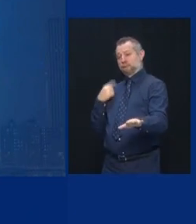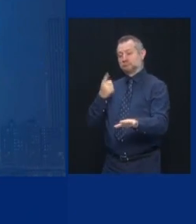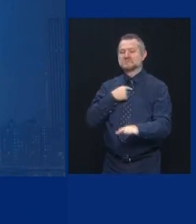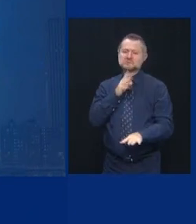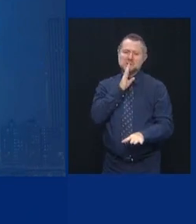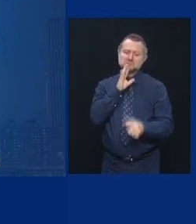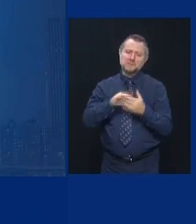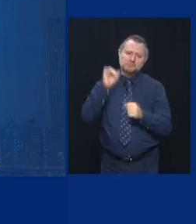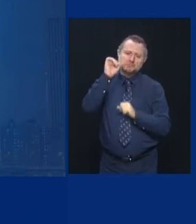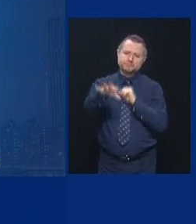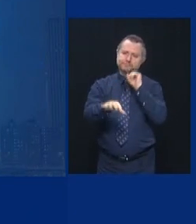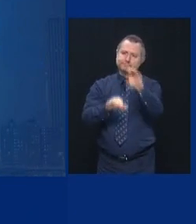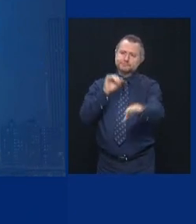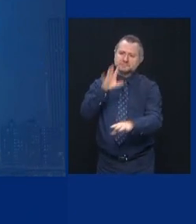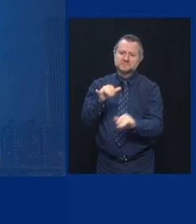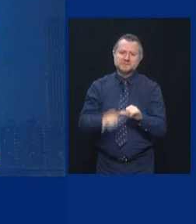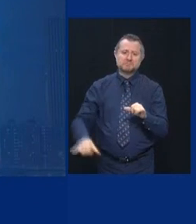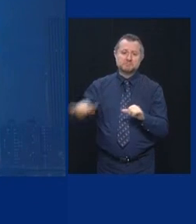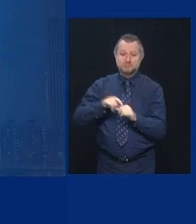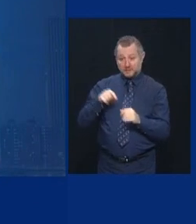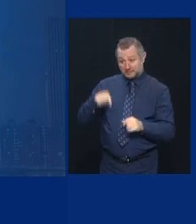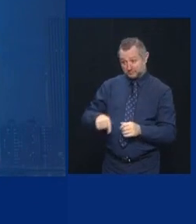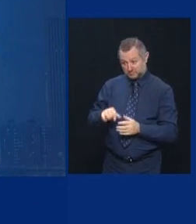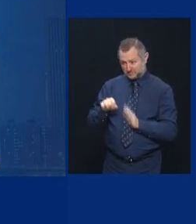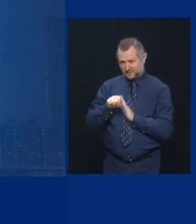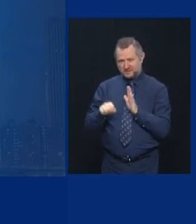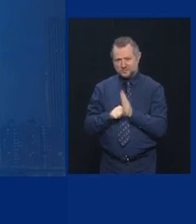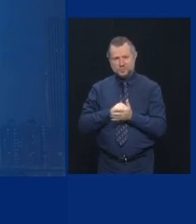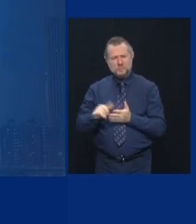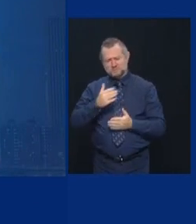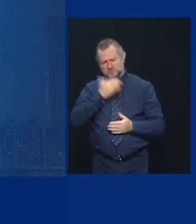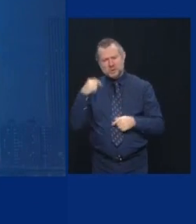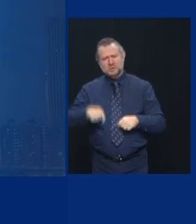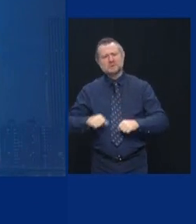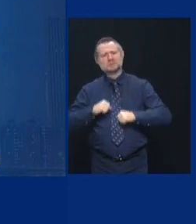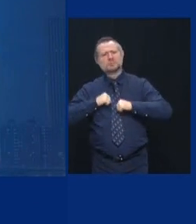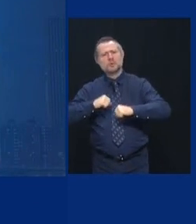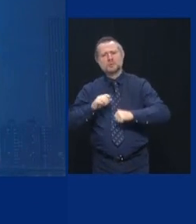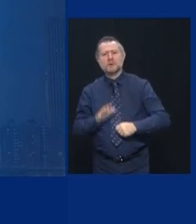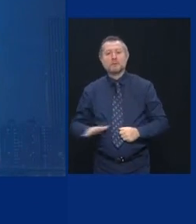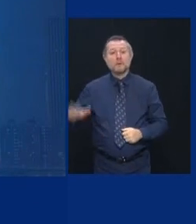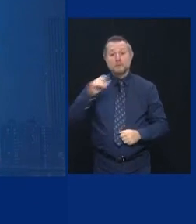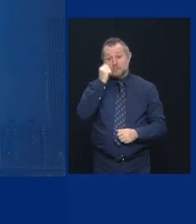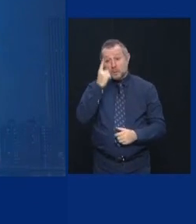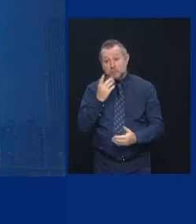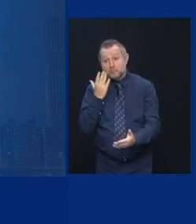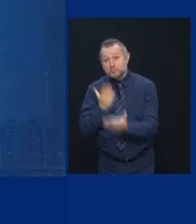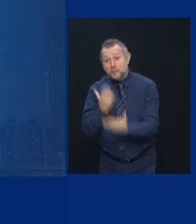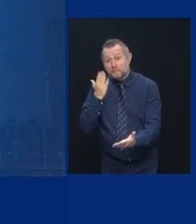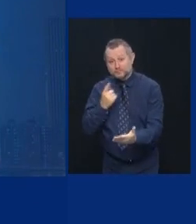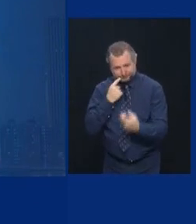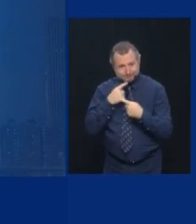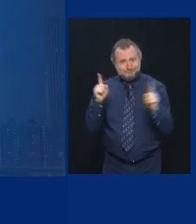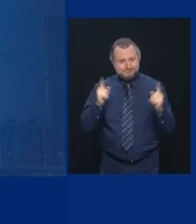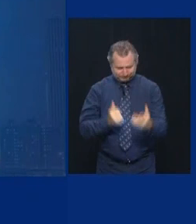been bullish on this. And it has worked. It's worked. It's not like I'm putting forth a proposition.